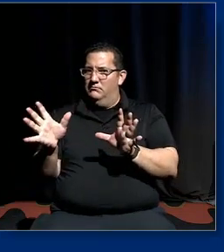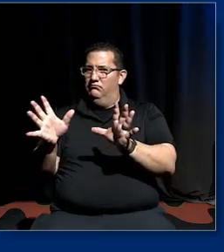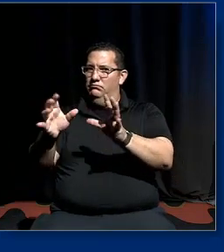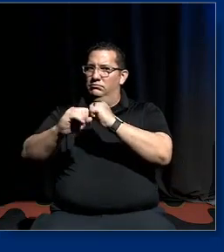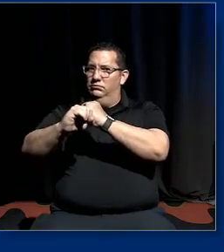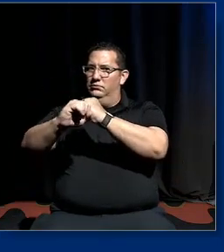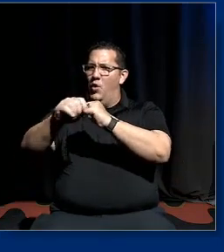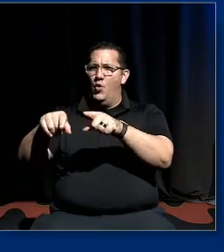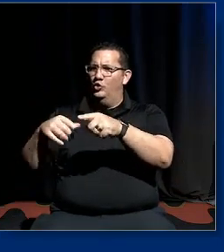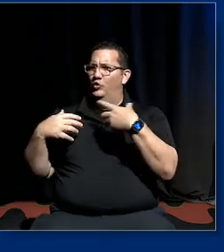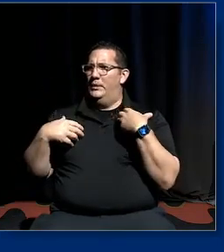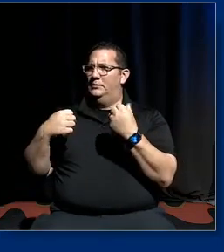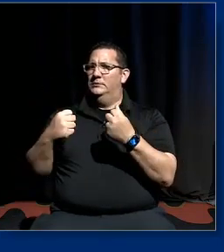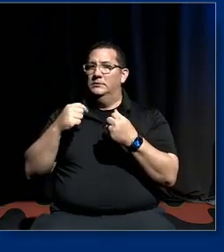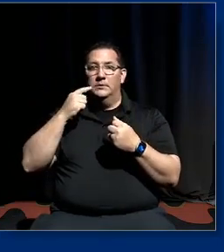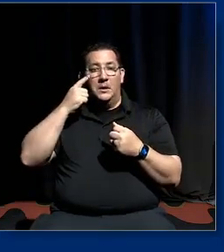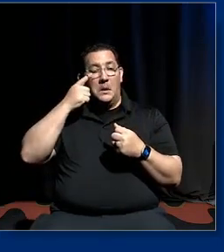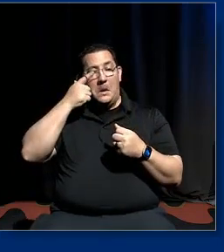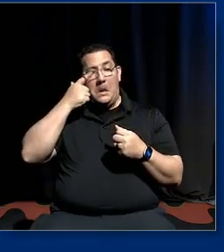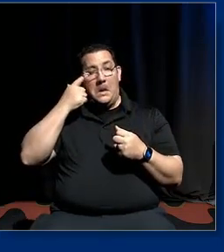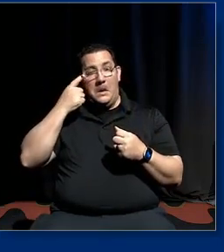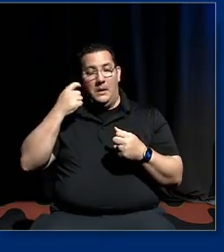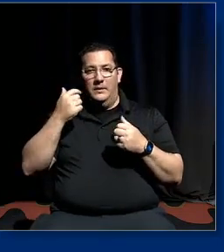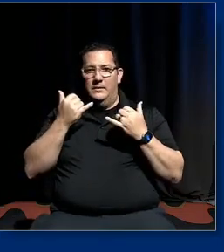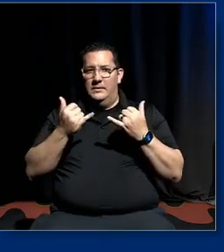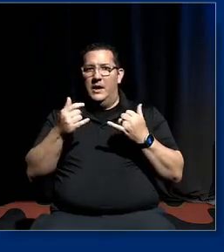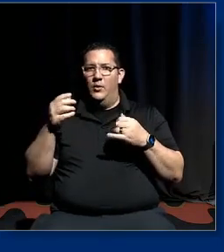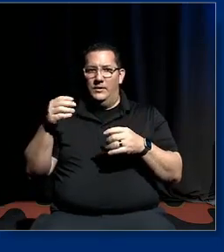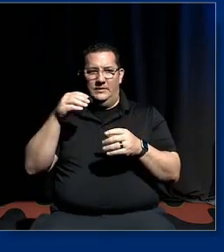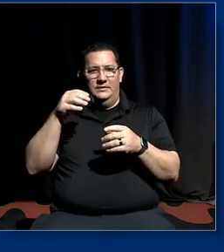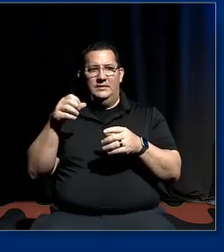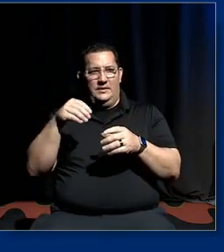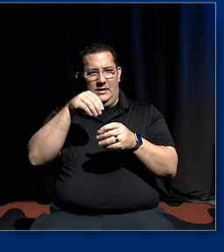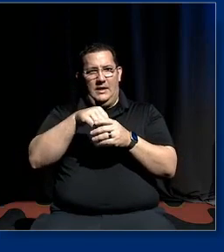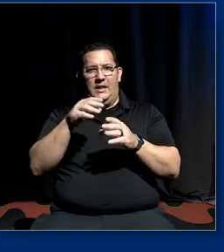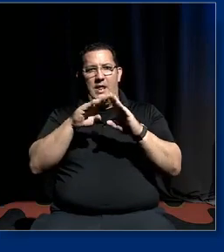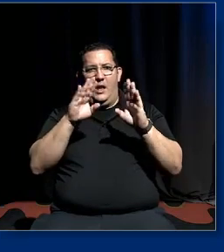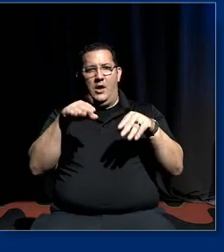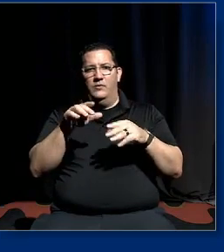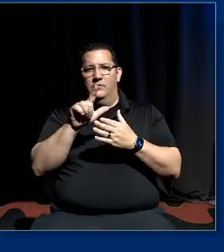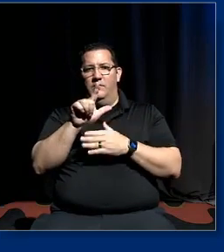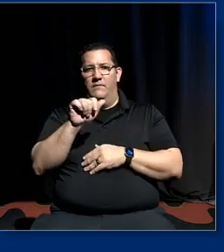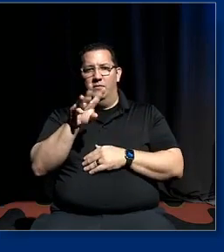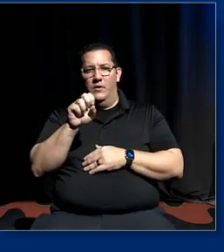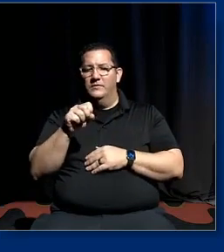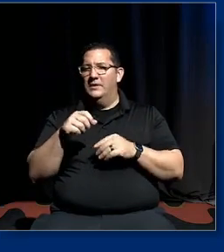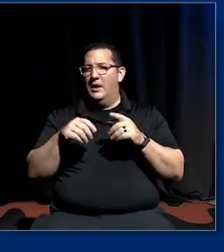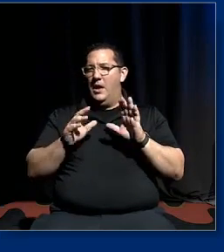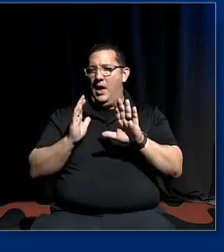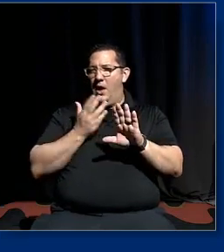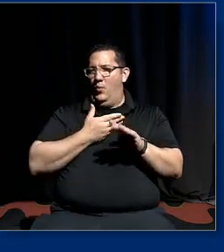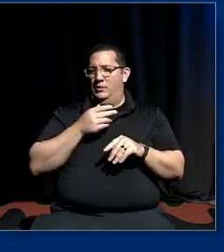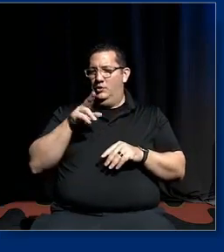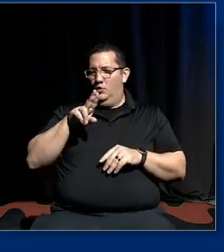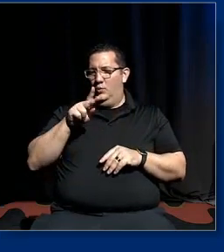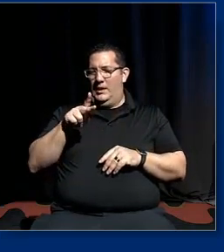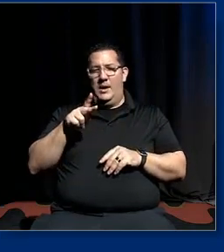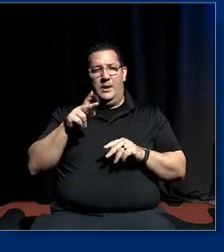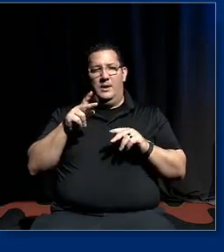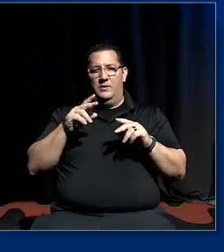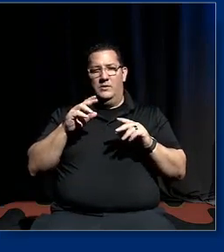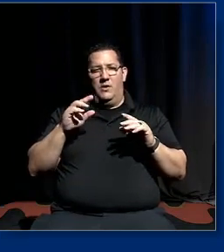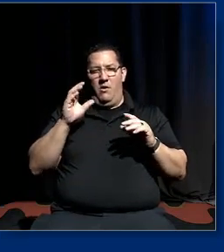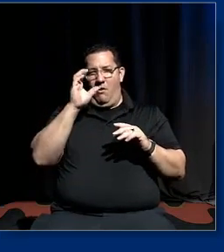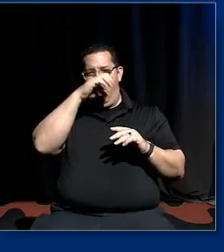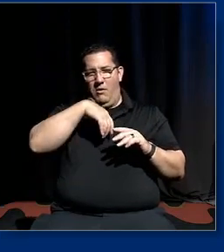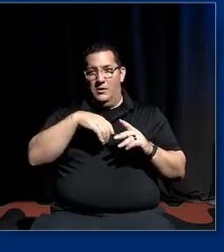being courageous and he's now literally in the house of lords in the uk we have this bizarre system where people are appointed to our upper